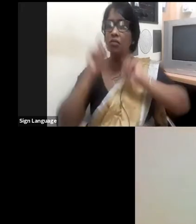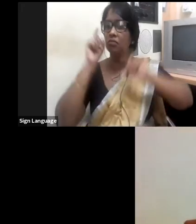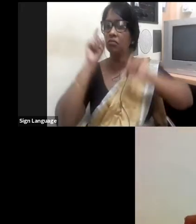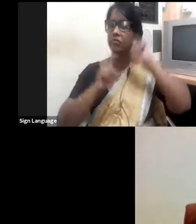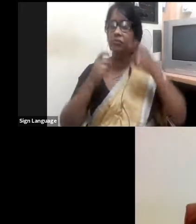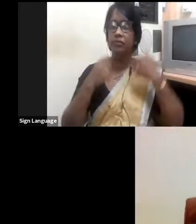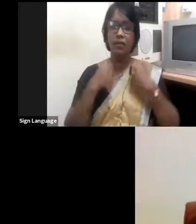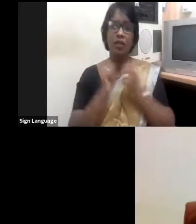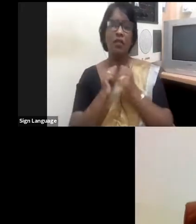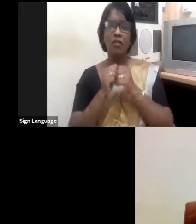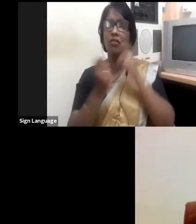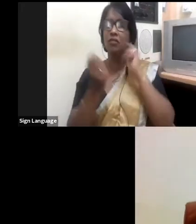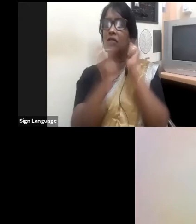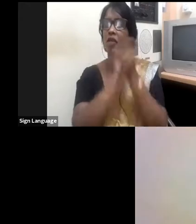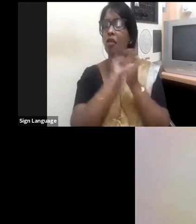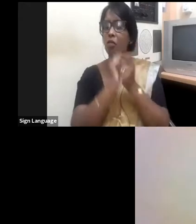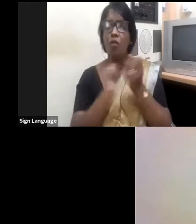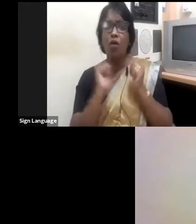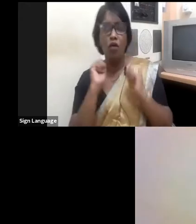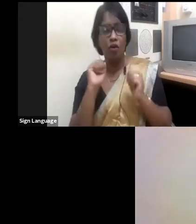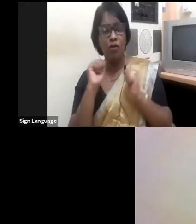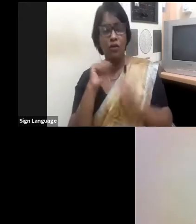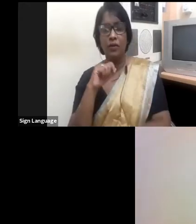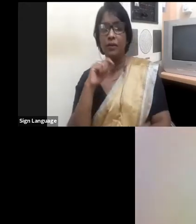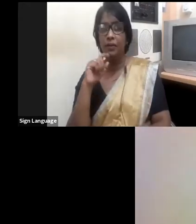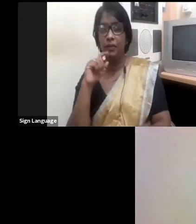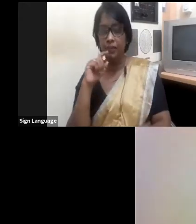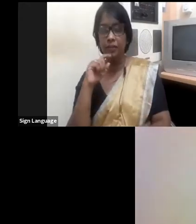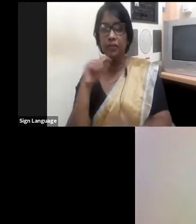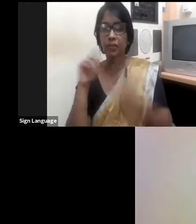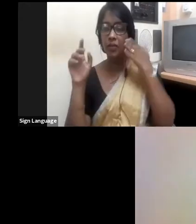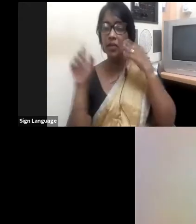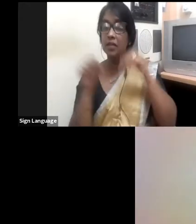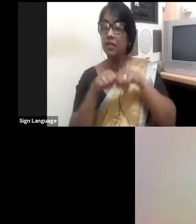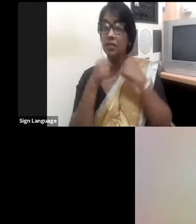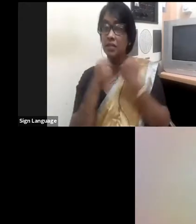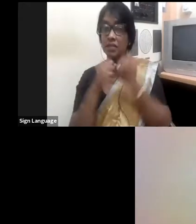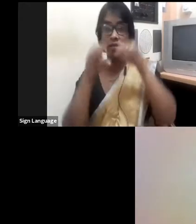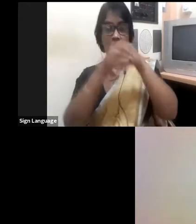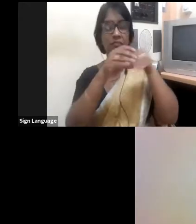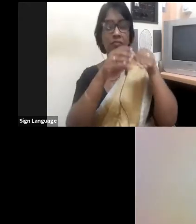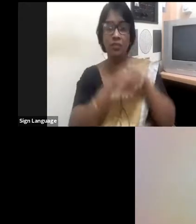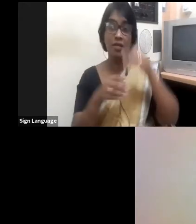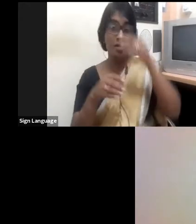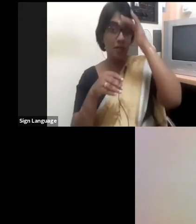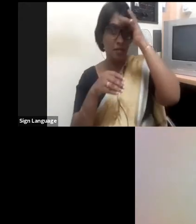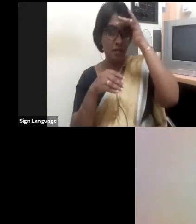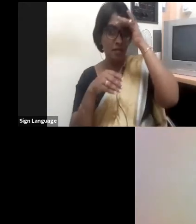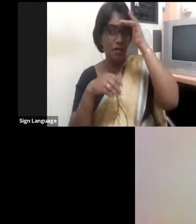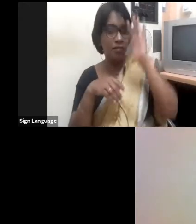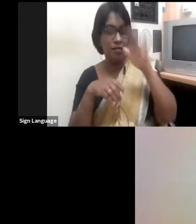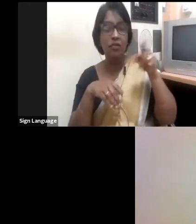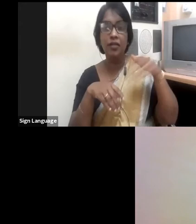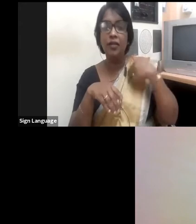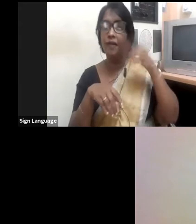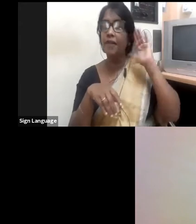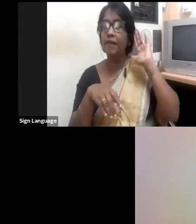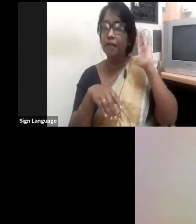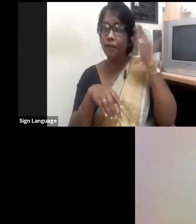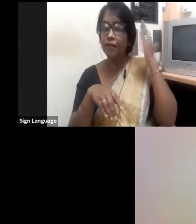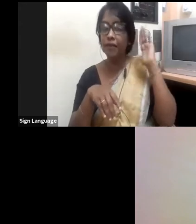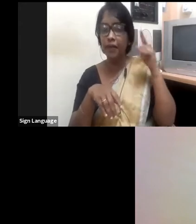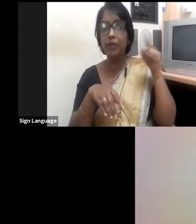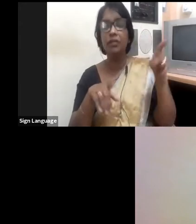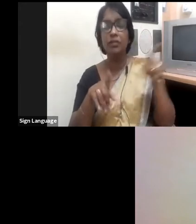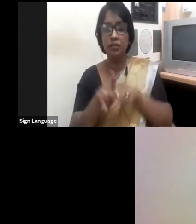we progress through the organization at various levels of leadership and especially the behavioral changes that are required when